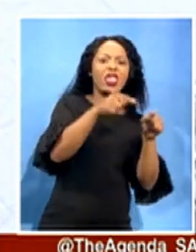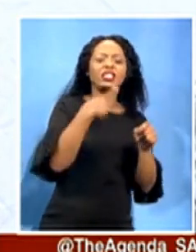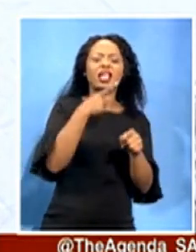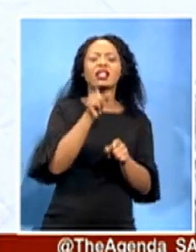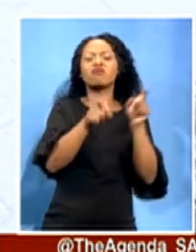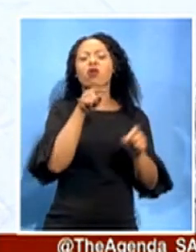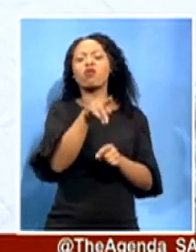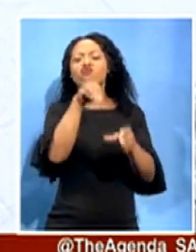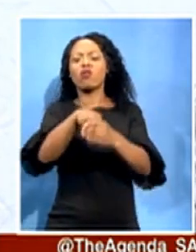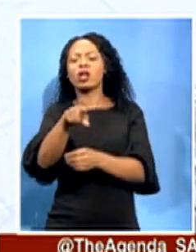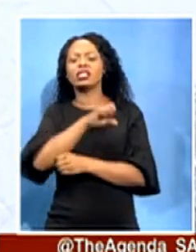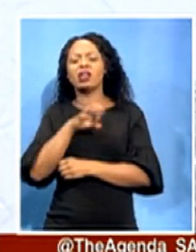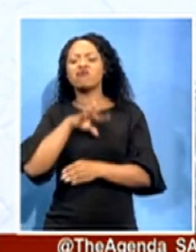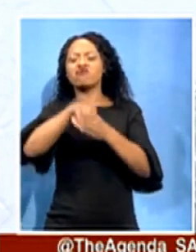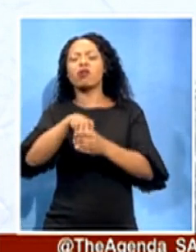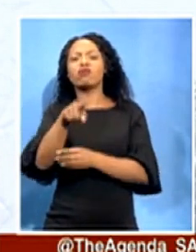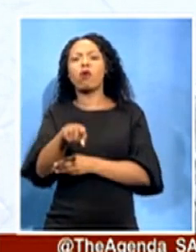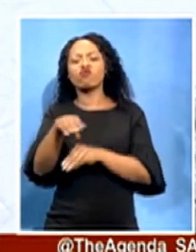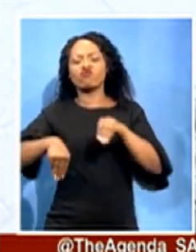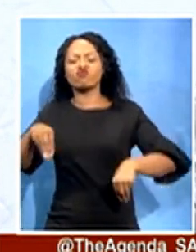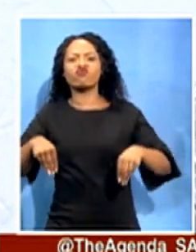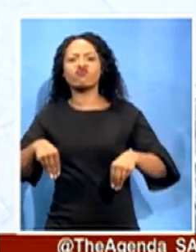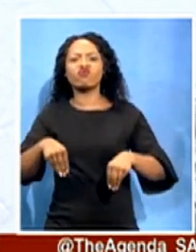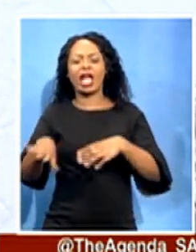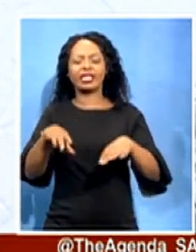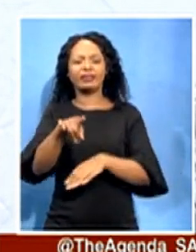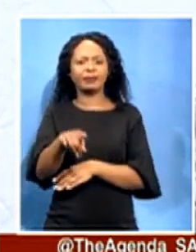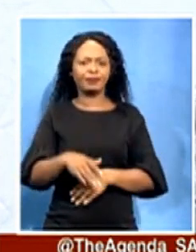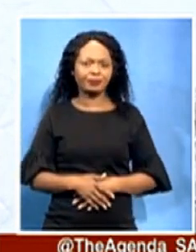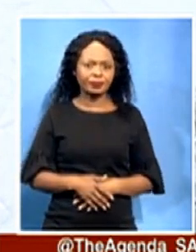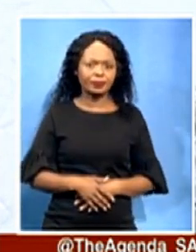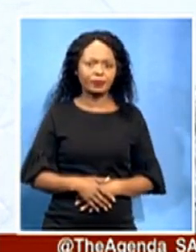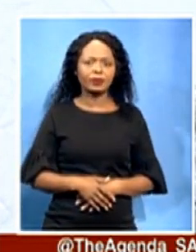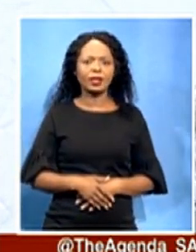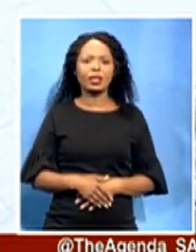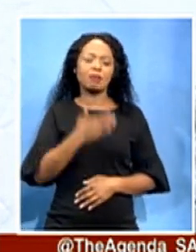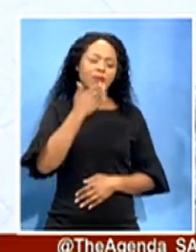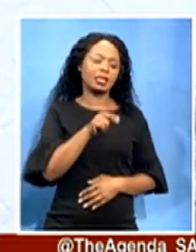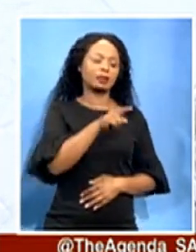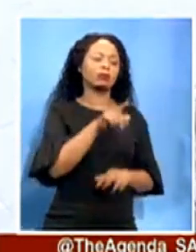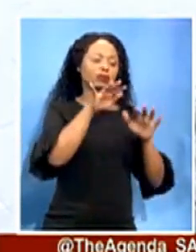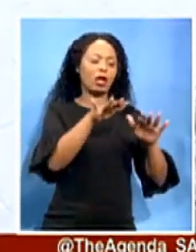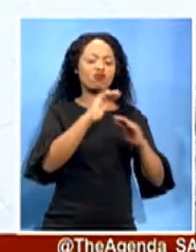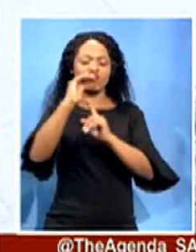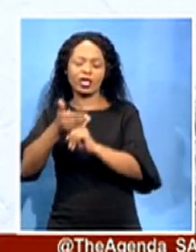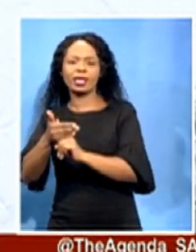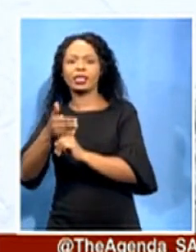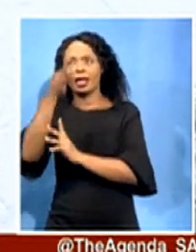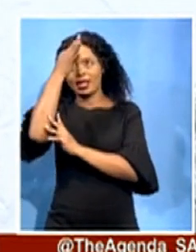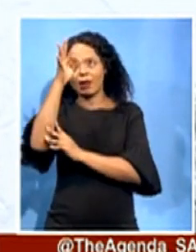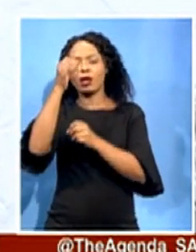important that the society protects those officials, government officials, who work diligently and with utmost honesty.